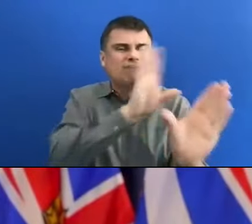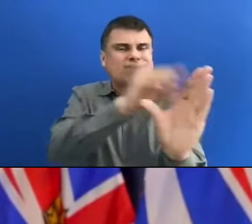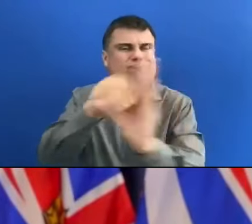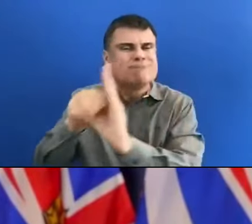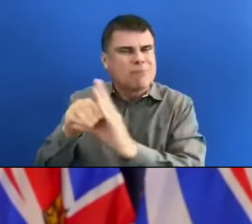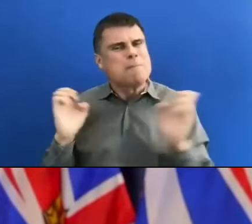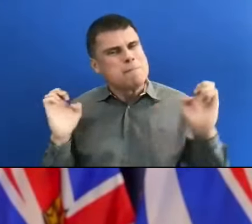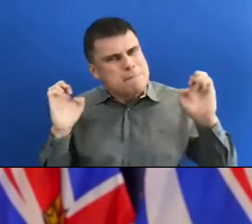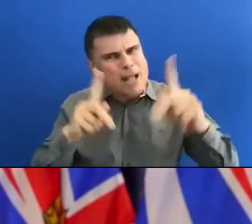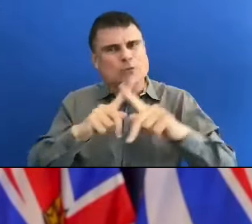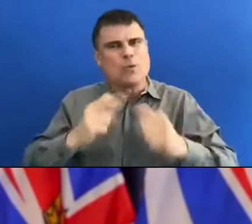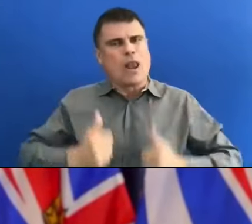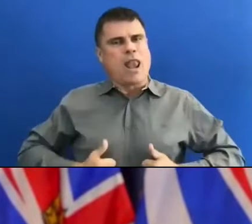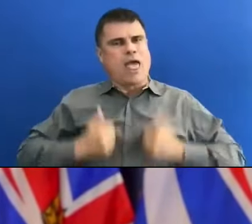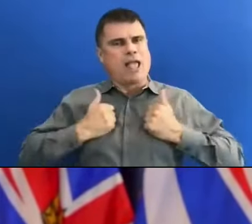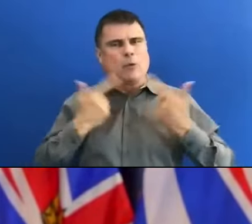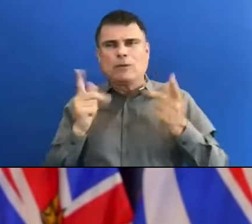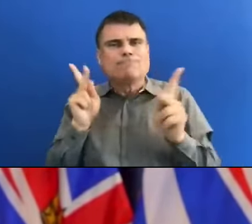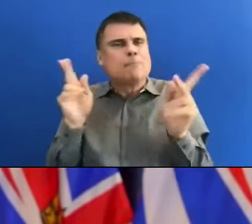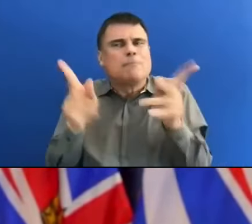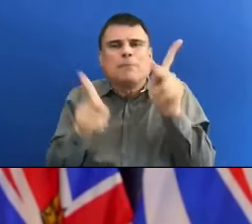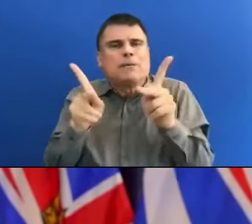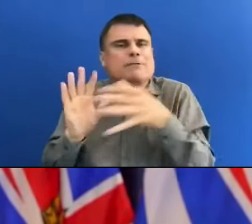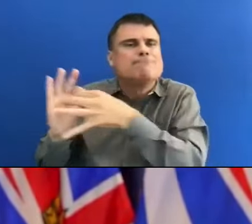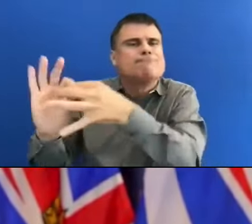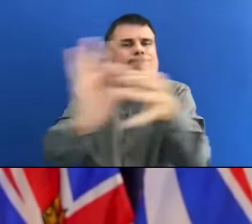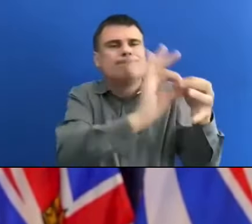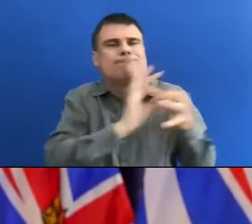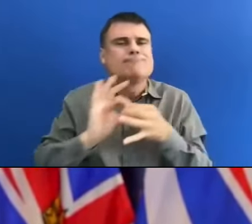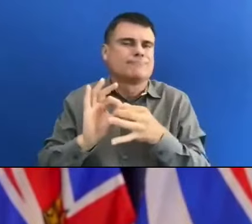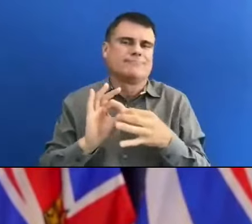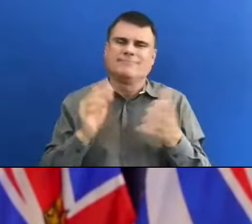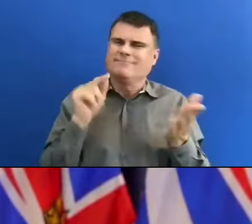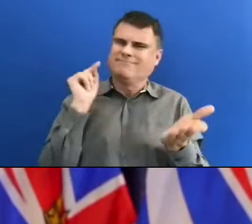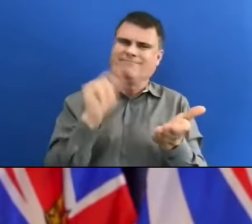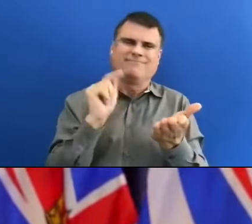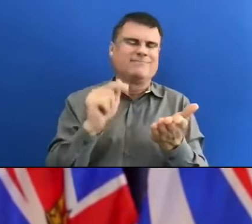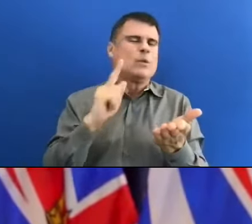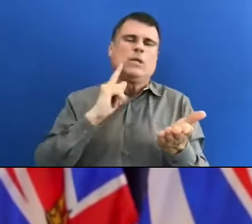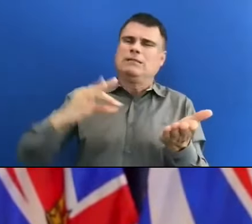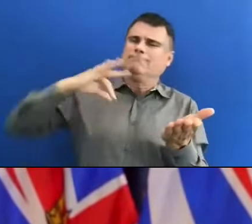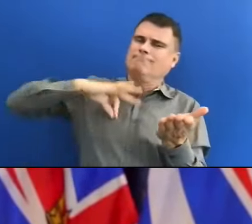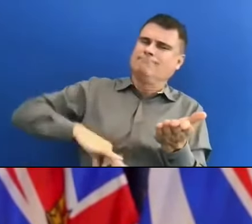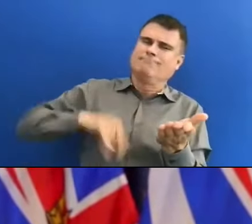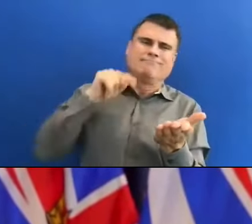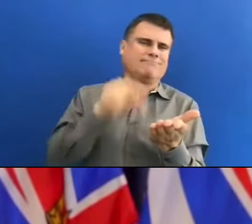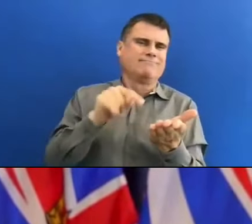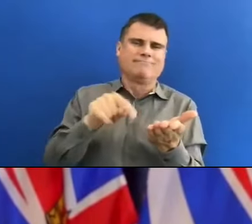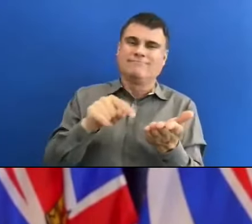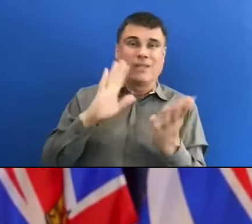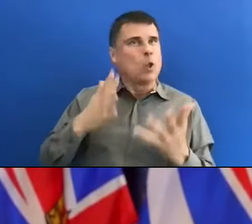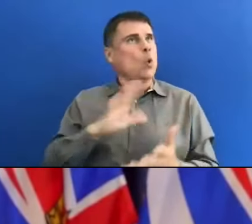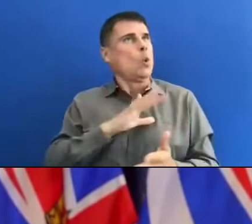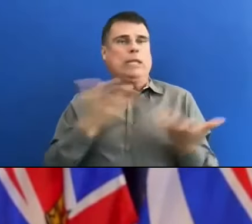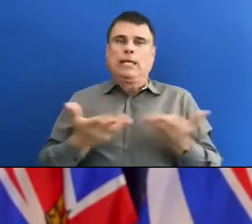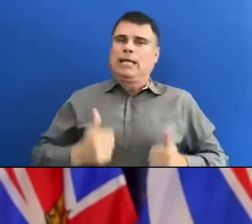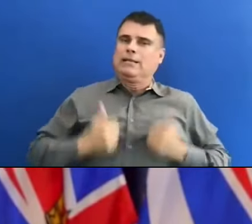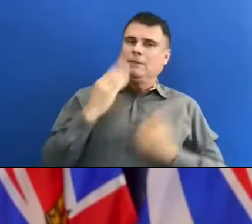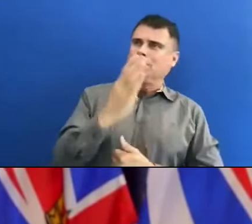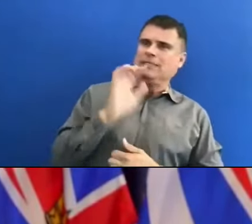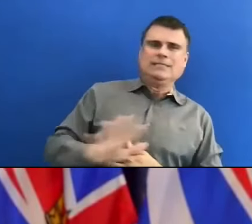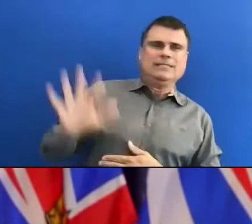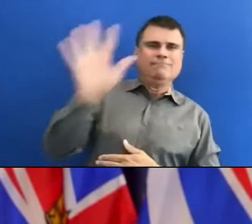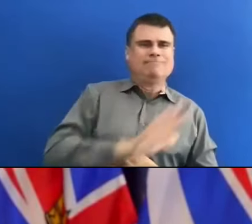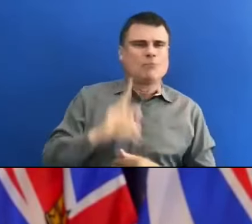To get a full-fledged flavour of the benefits and bounty of British Columbia and to share with each other the blessings